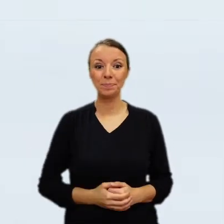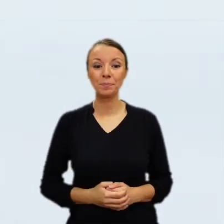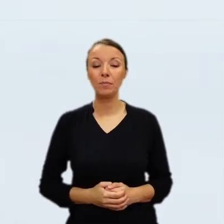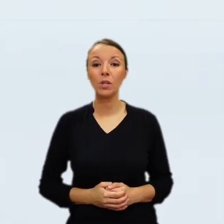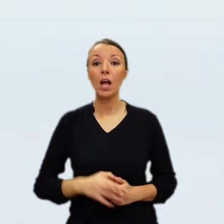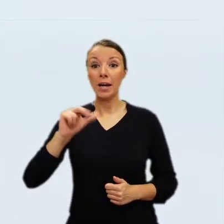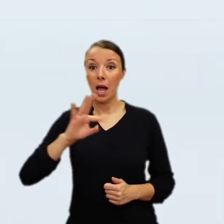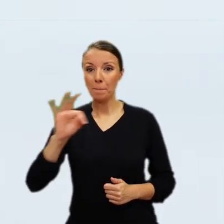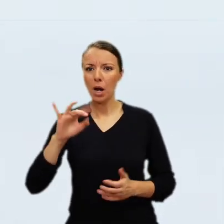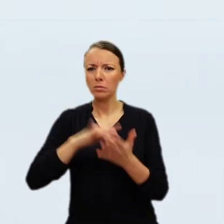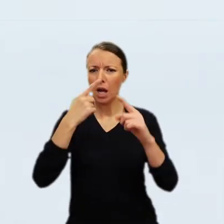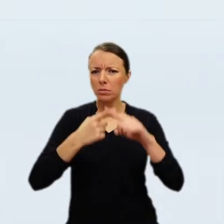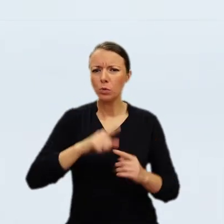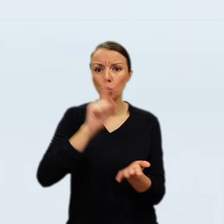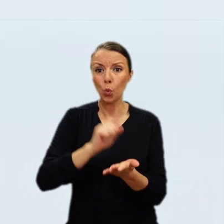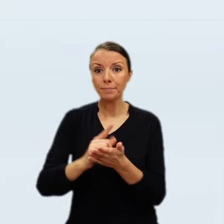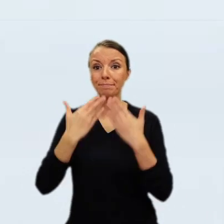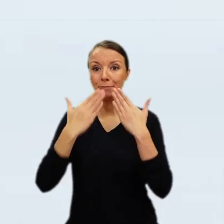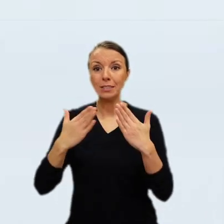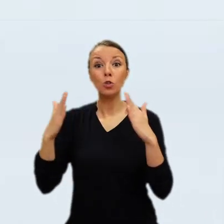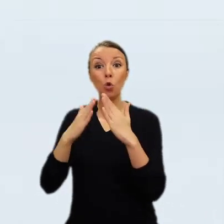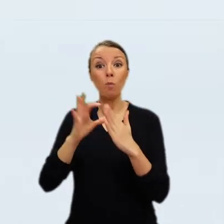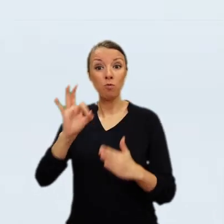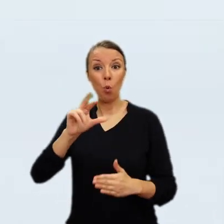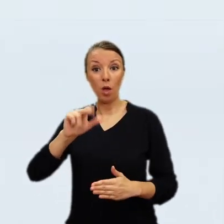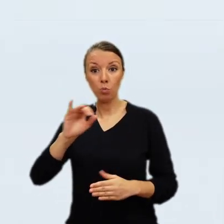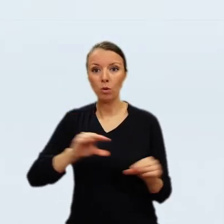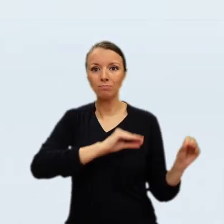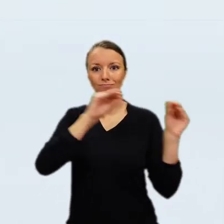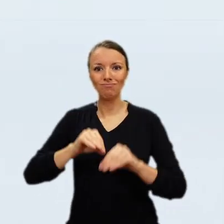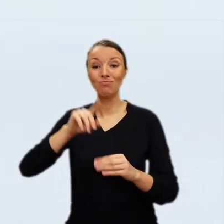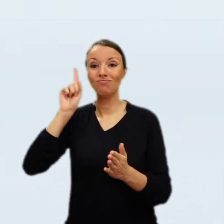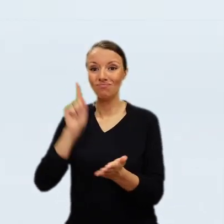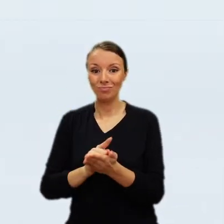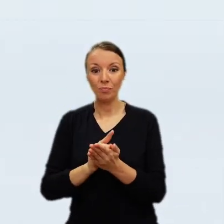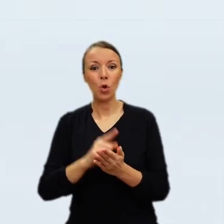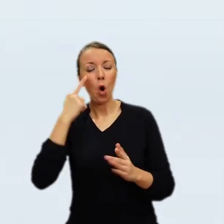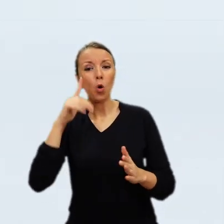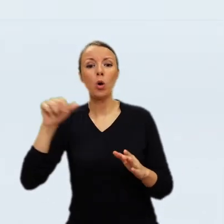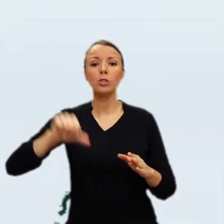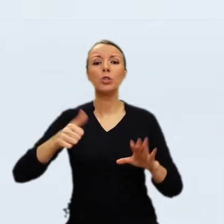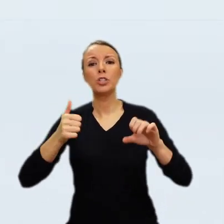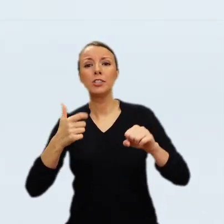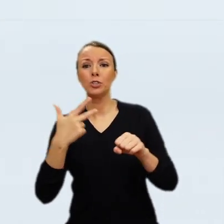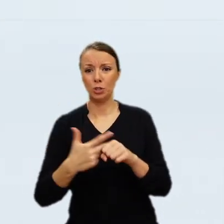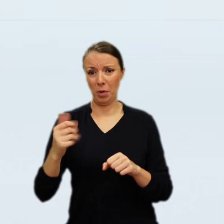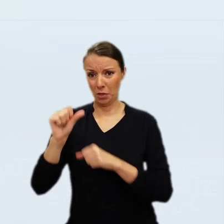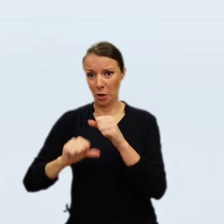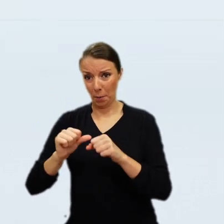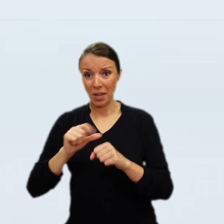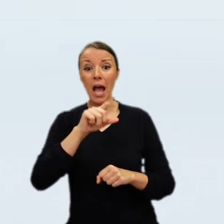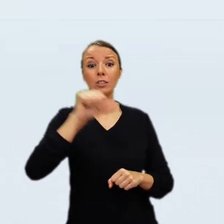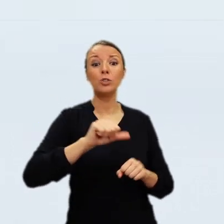household around 1635. And in January 1639, he bought a large house on the Brestraat, next door to